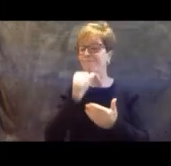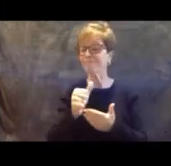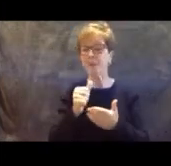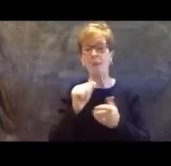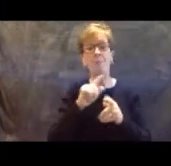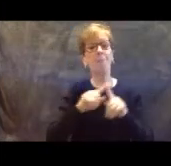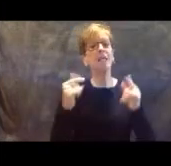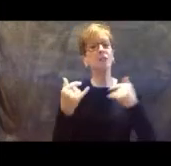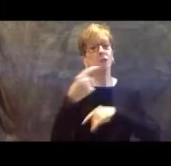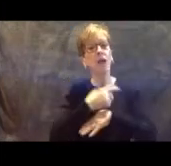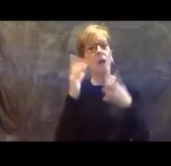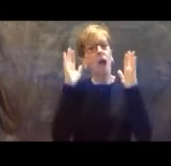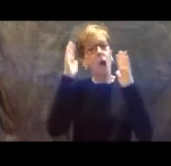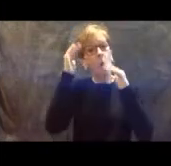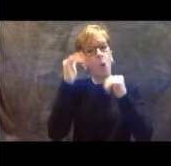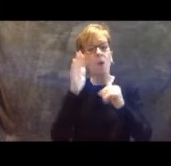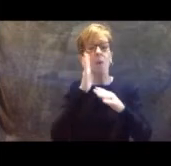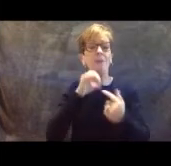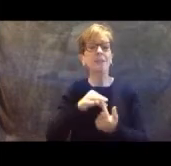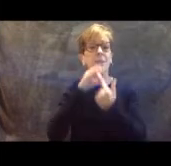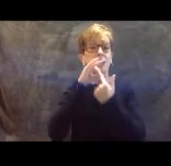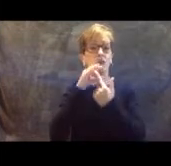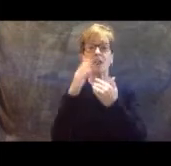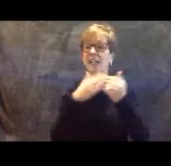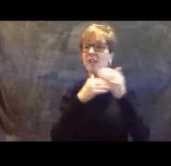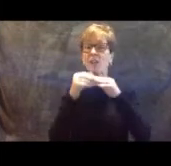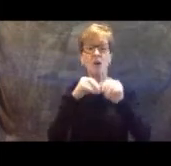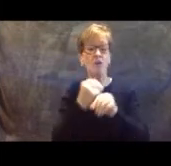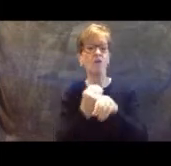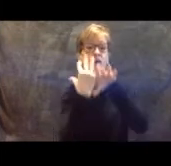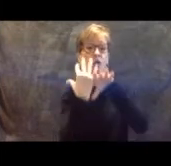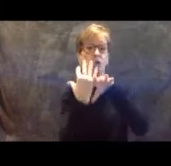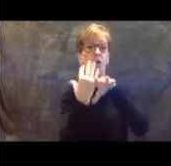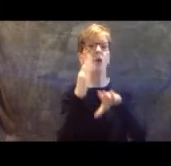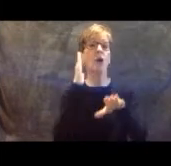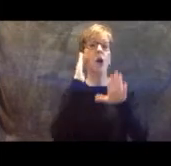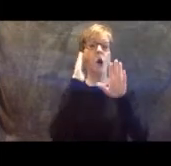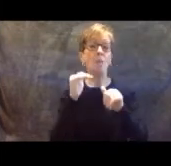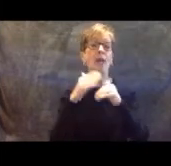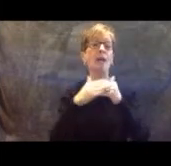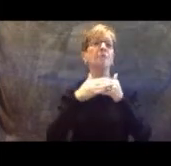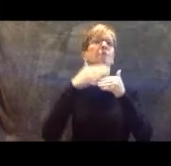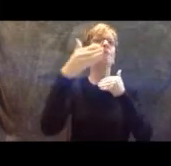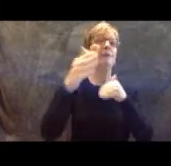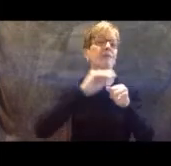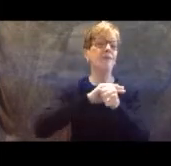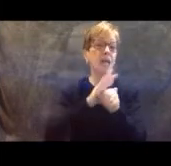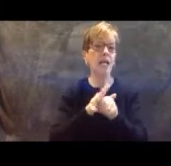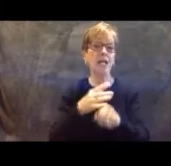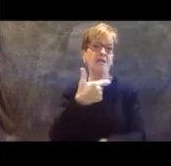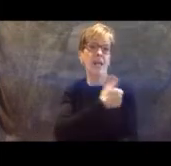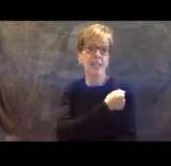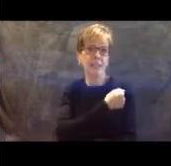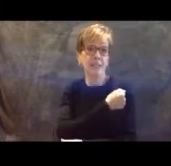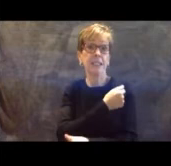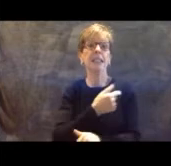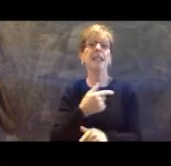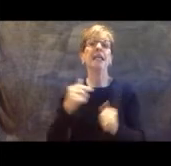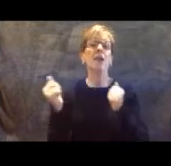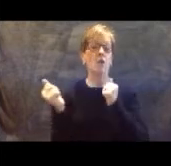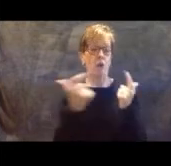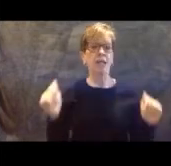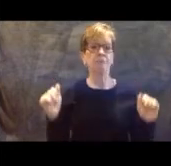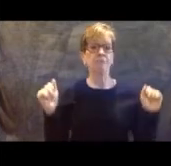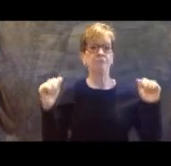though it's virtual, we look forward to a post-vaccine time in the near future when we can come together again in real face-to